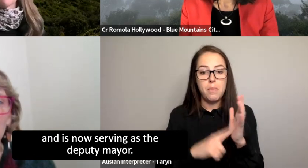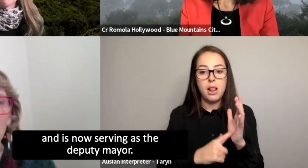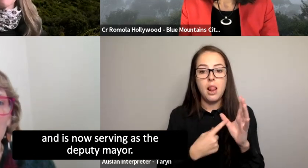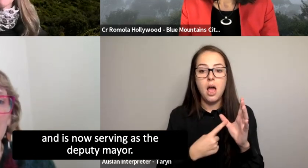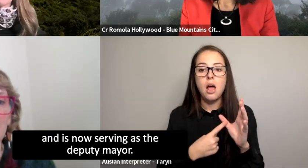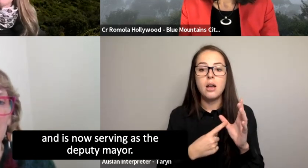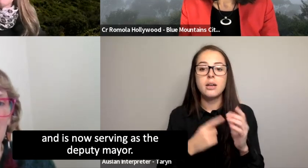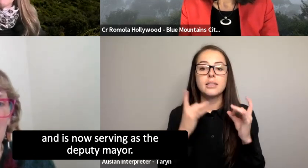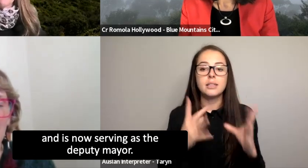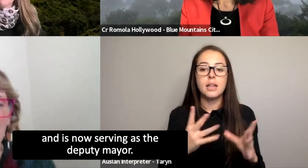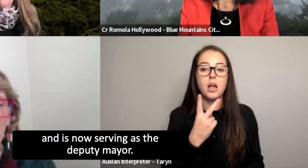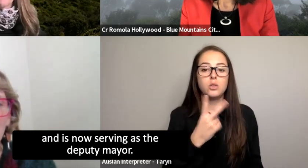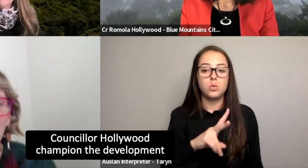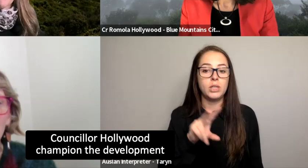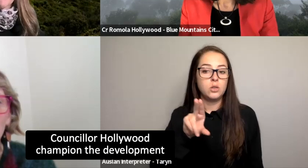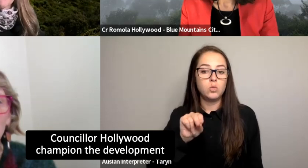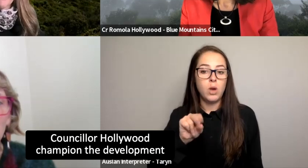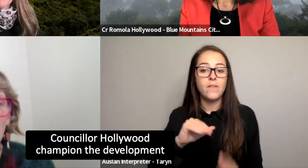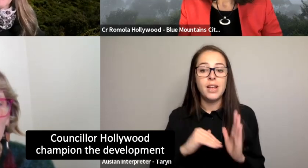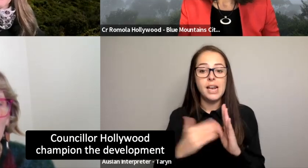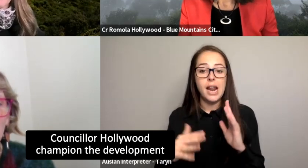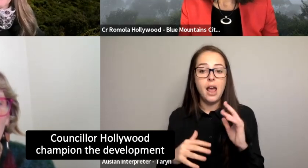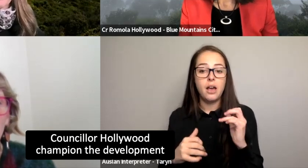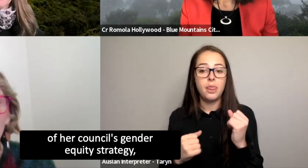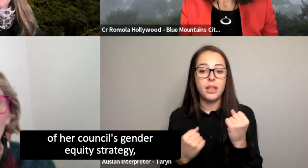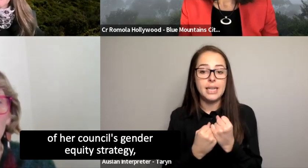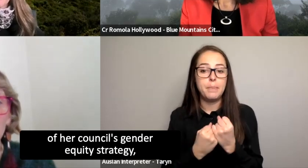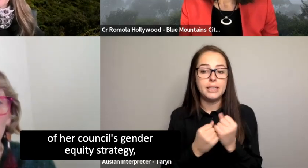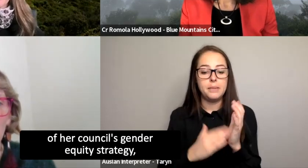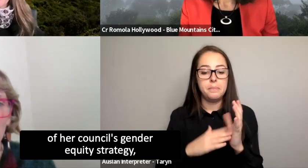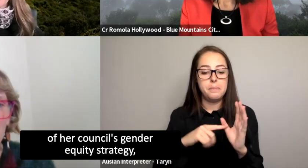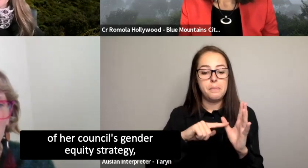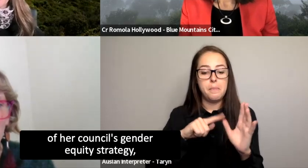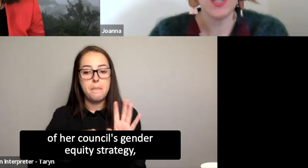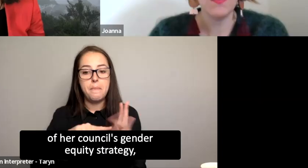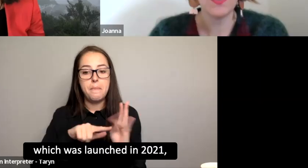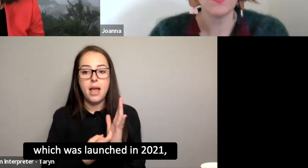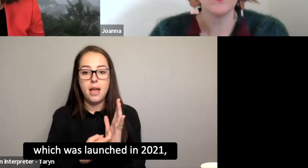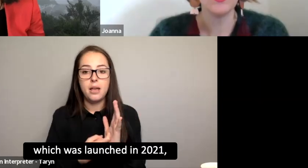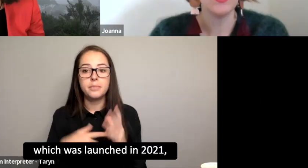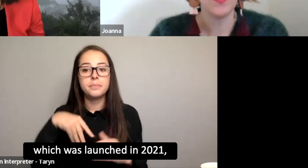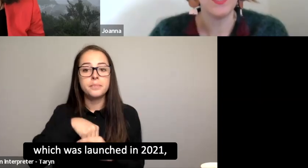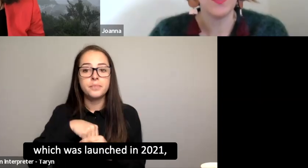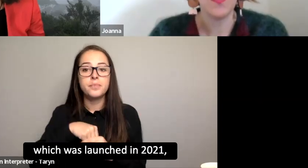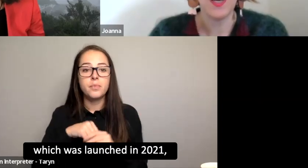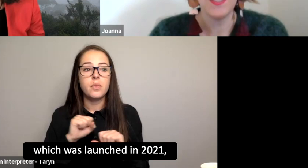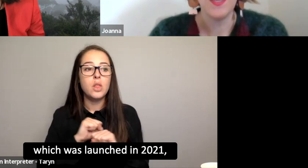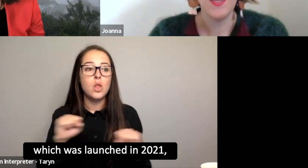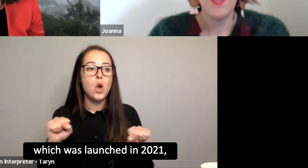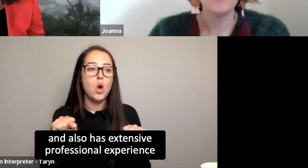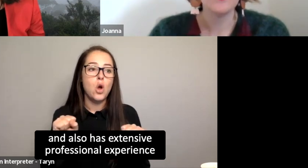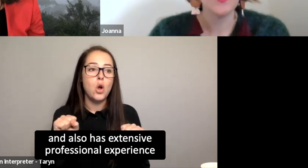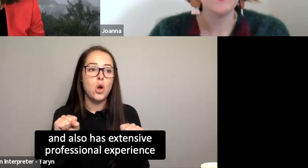is now serving as the deputy mayor. Councillor Hollywood championed the development of her council's gender equity strategy, which was launched in 2021,